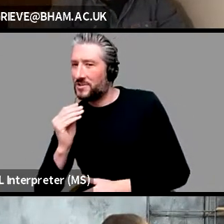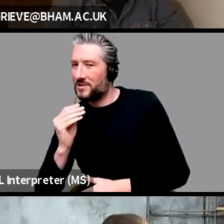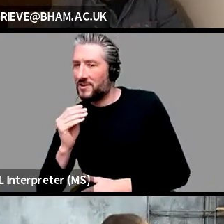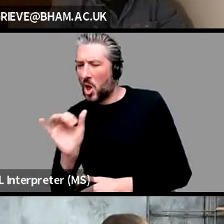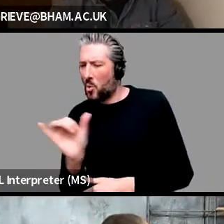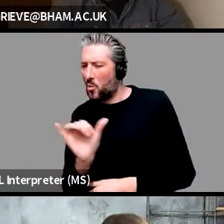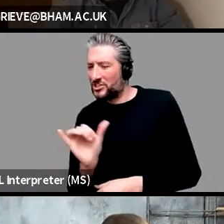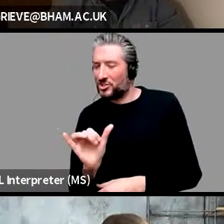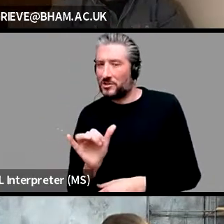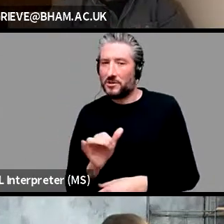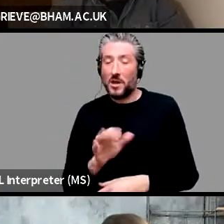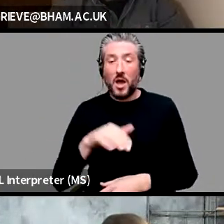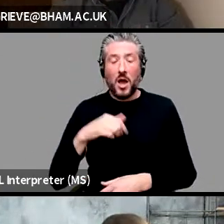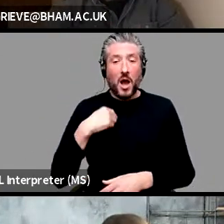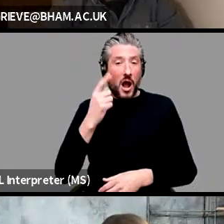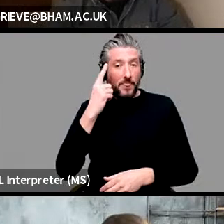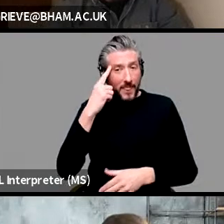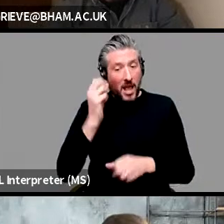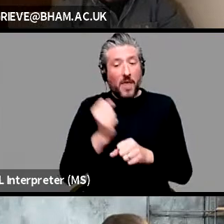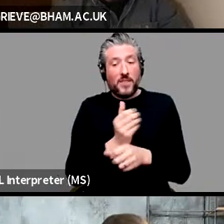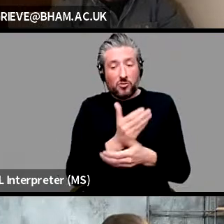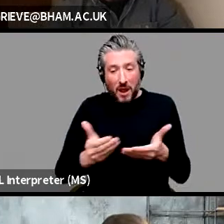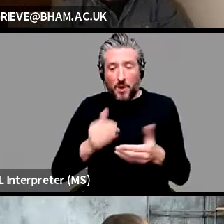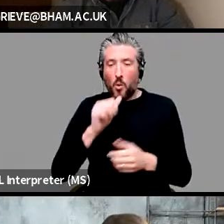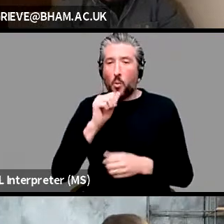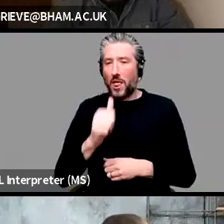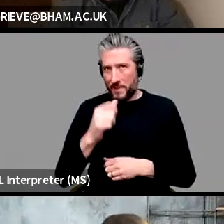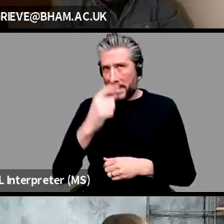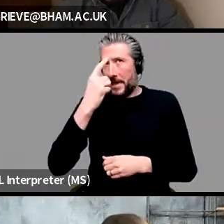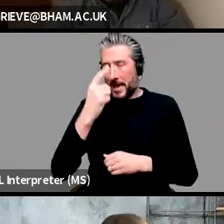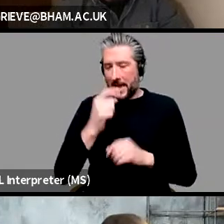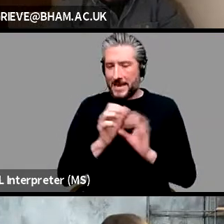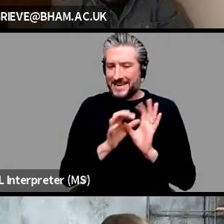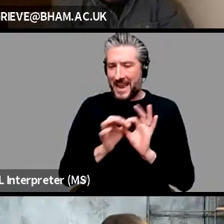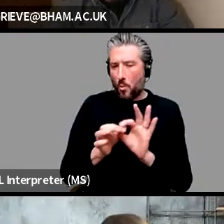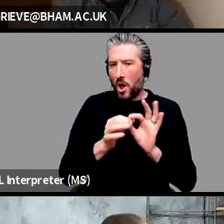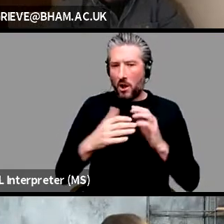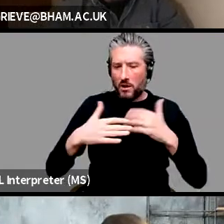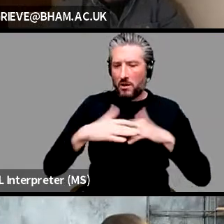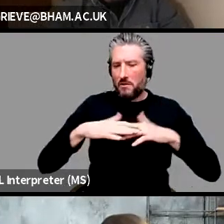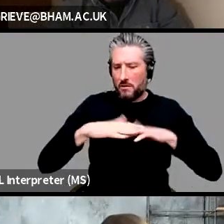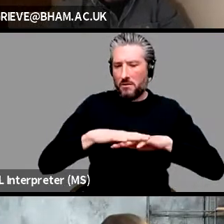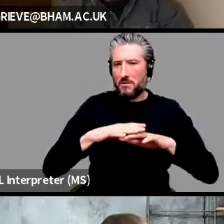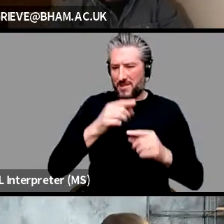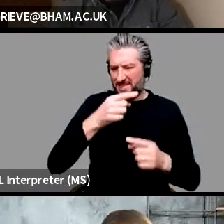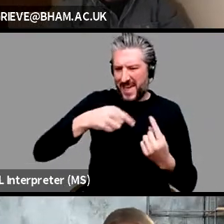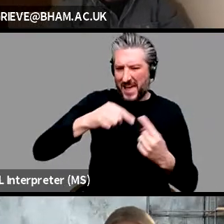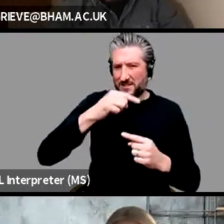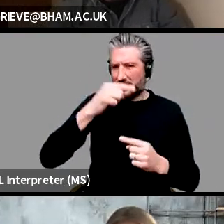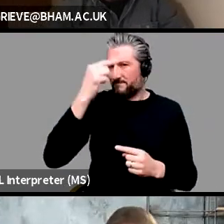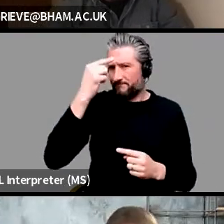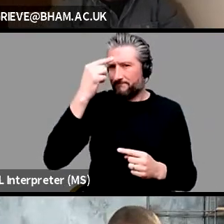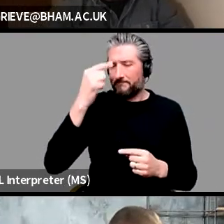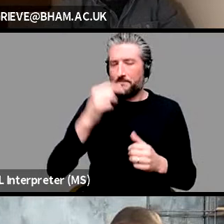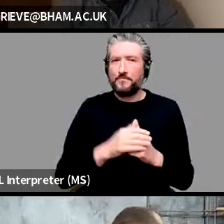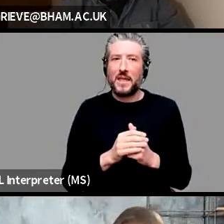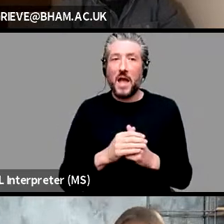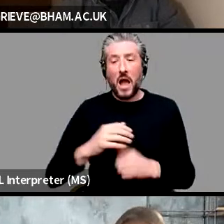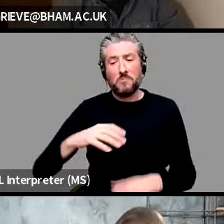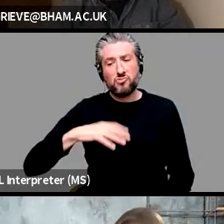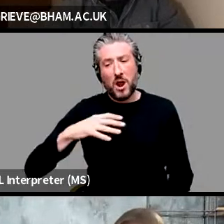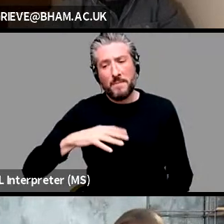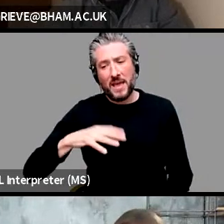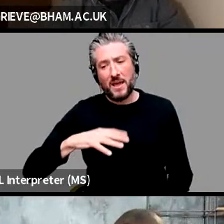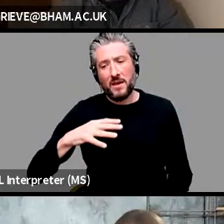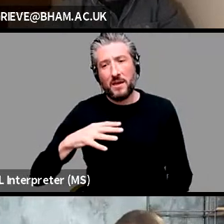of the grammar is like the, the connections, the network, which have strengths and then you can have like, so I priming, I